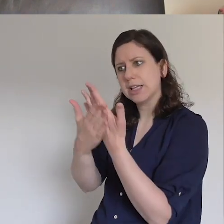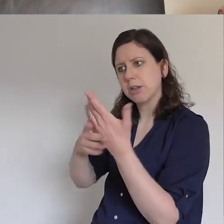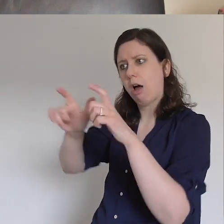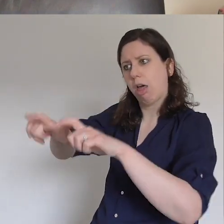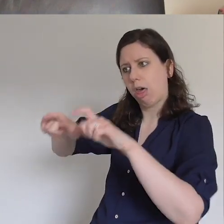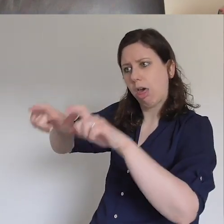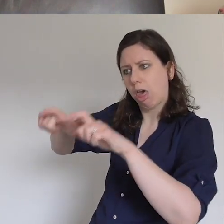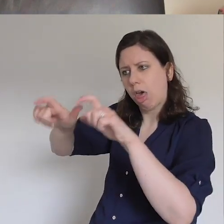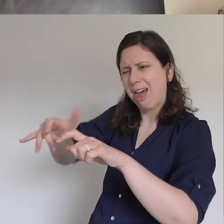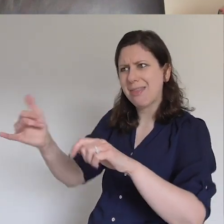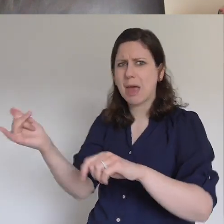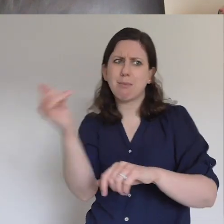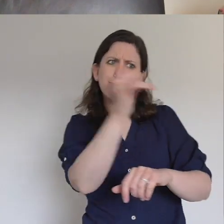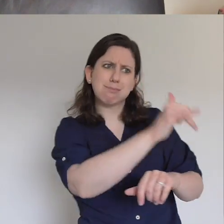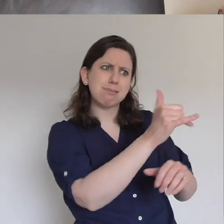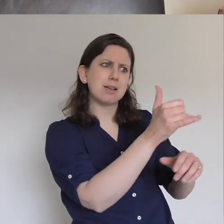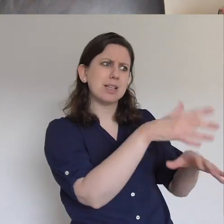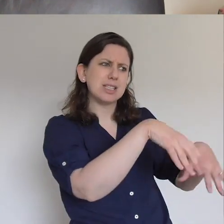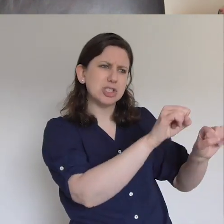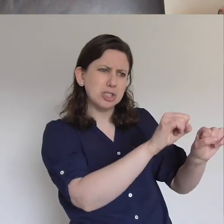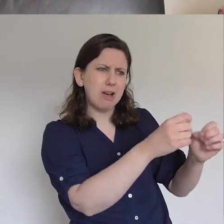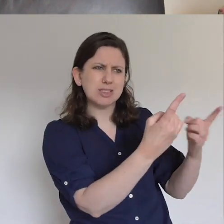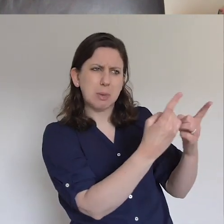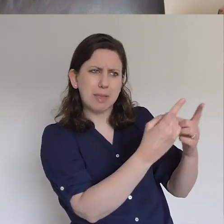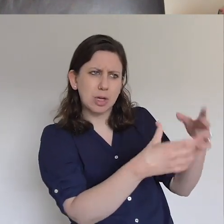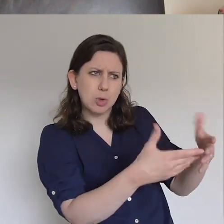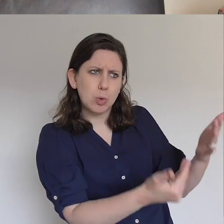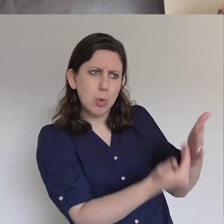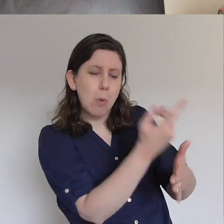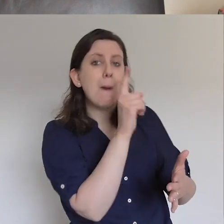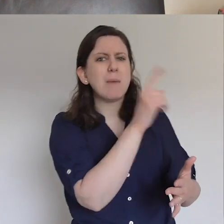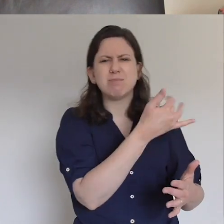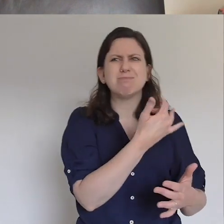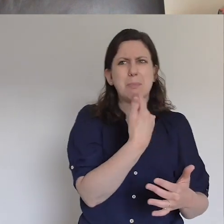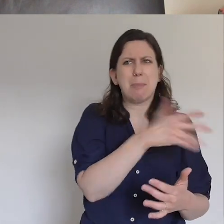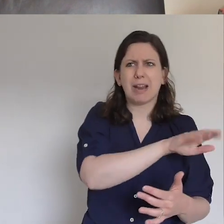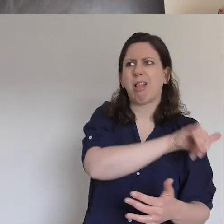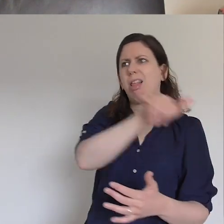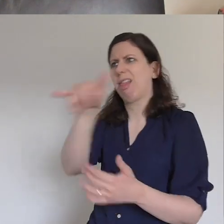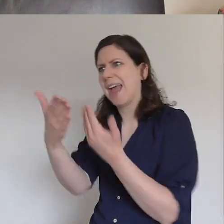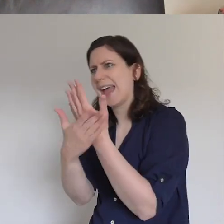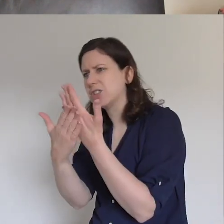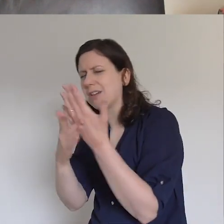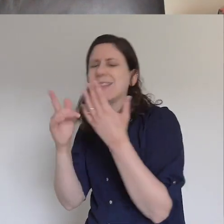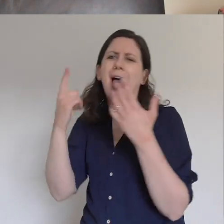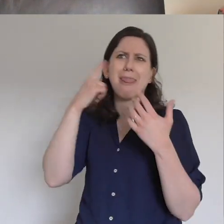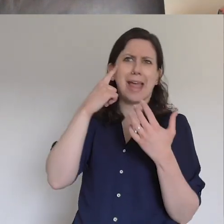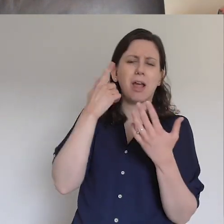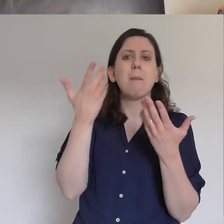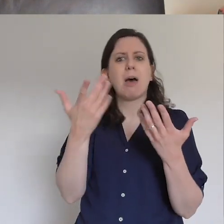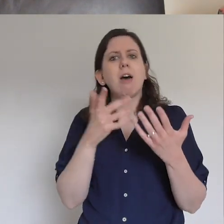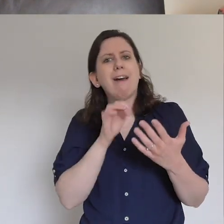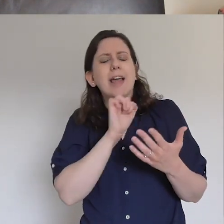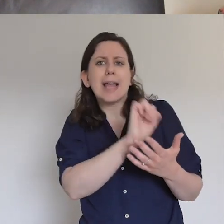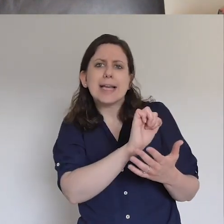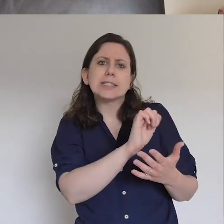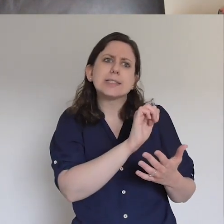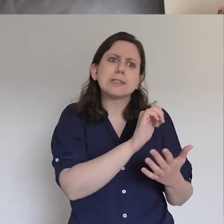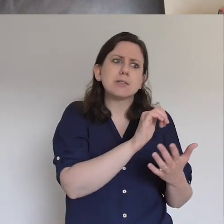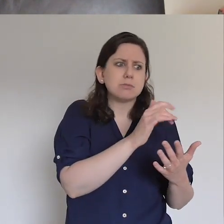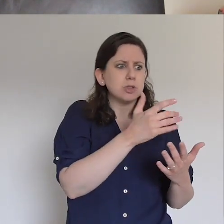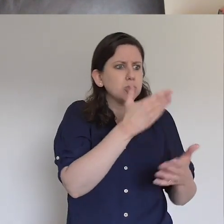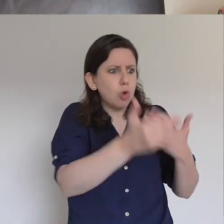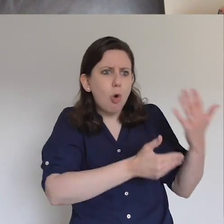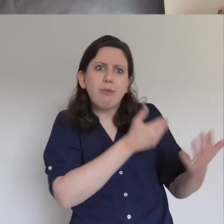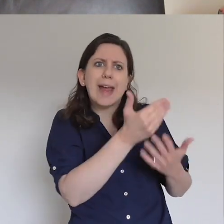new. I think he's back in Asia, but he's just got this amazing journey of his walk with the church and trying to live out the Acts